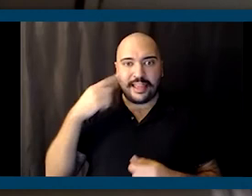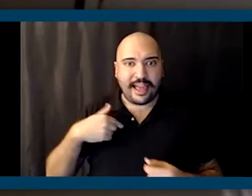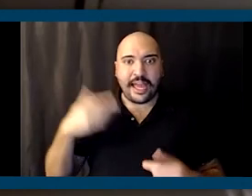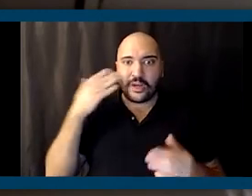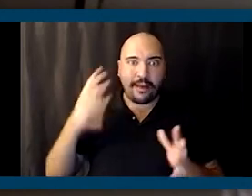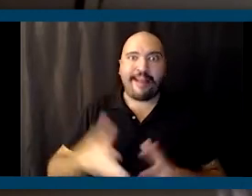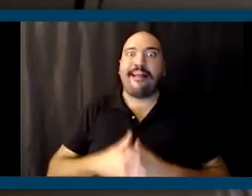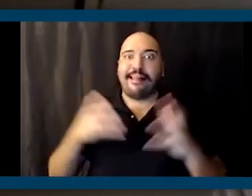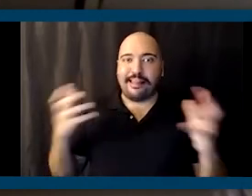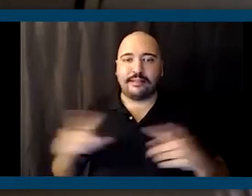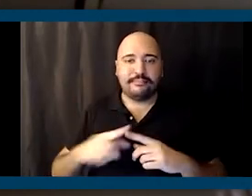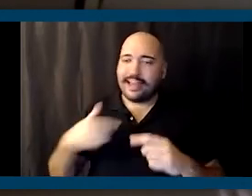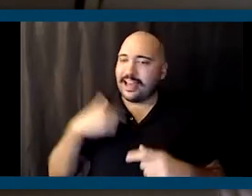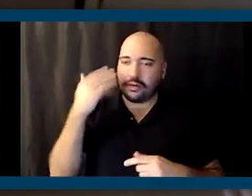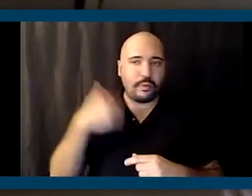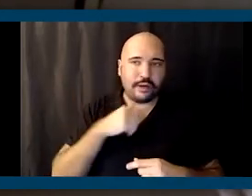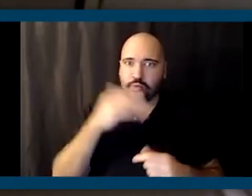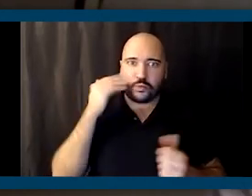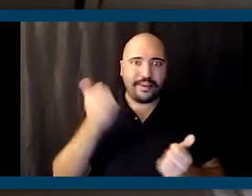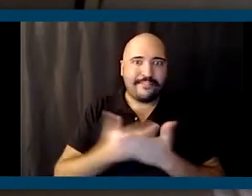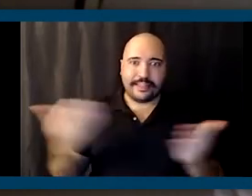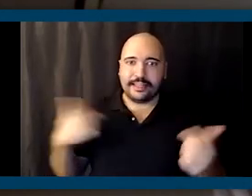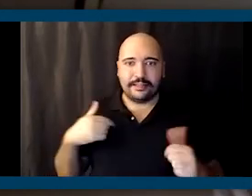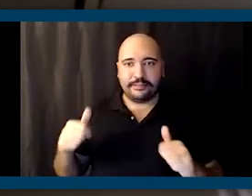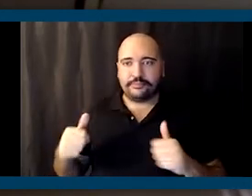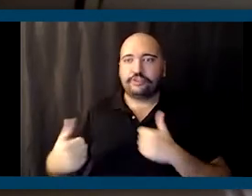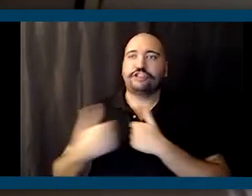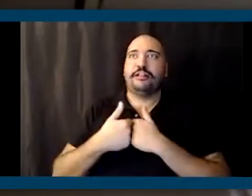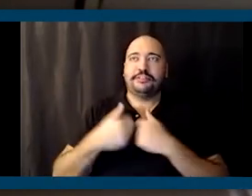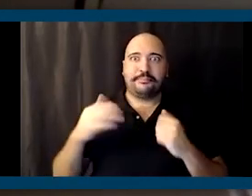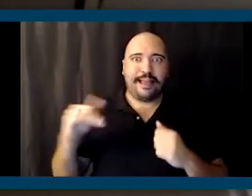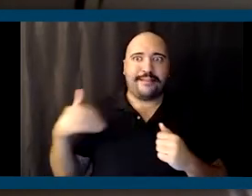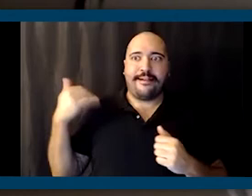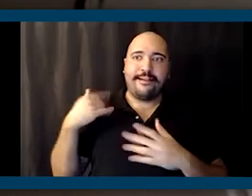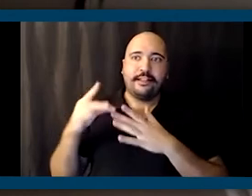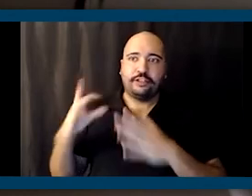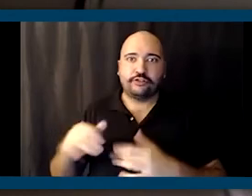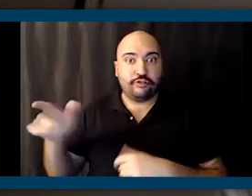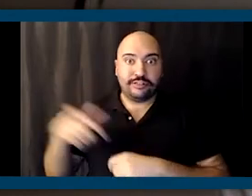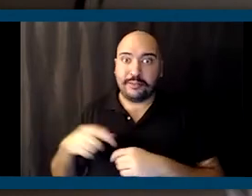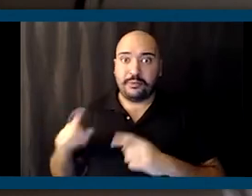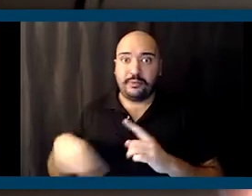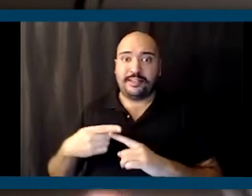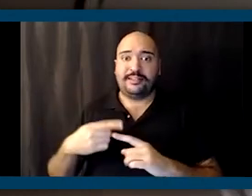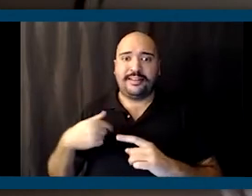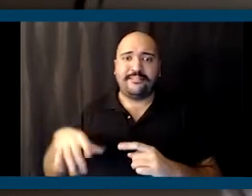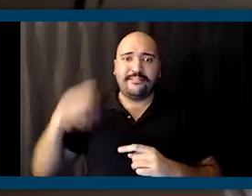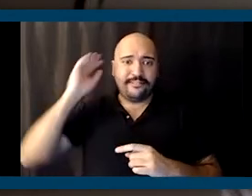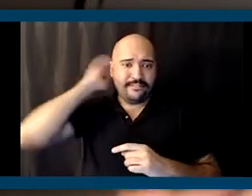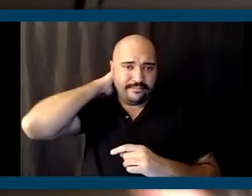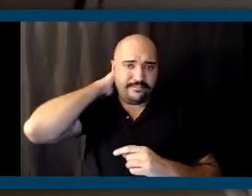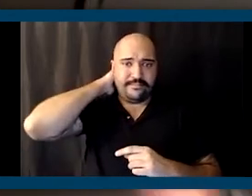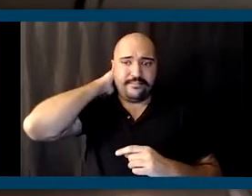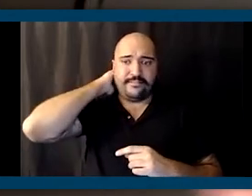lot, but I know I don't know everything. And I'm challenged by young leaders. Um, when they, when I, when I finally challenged me,